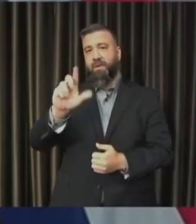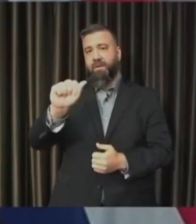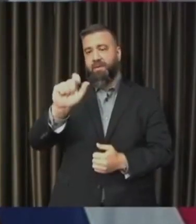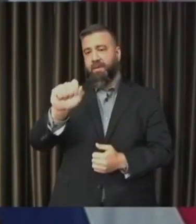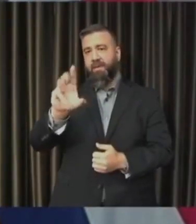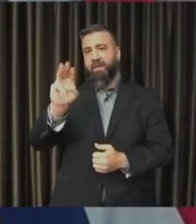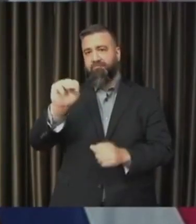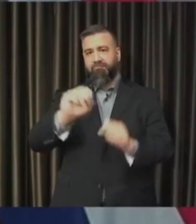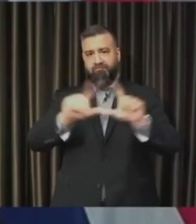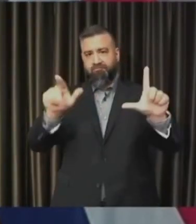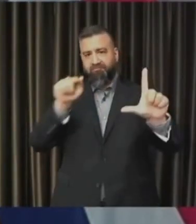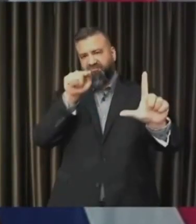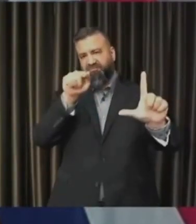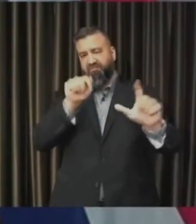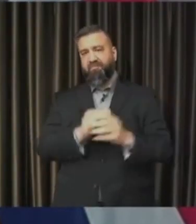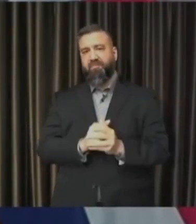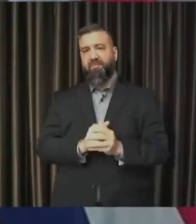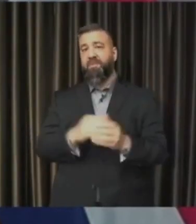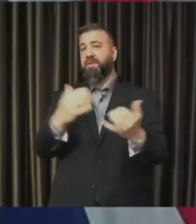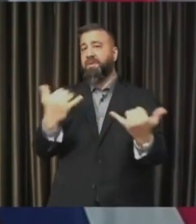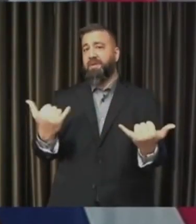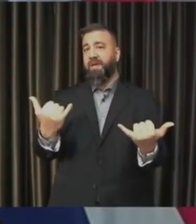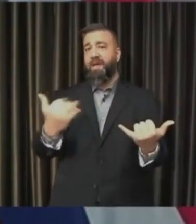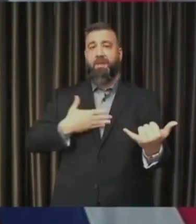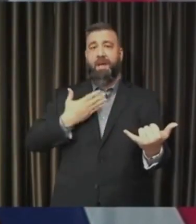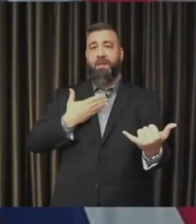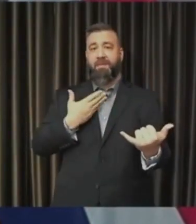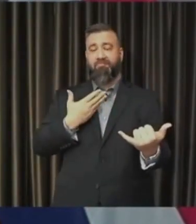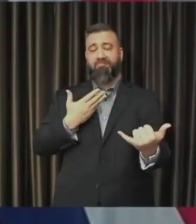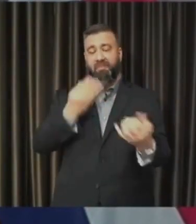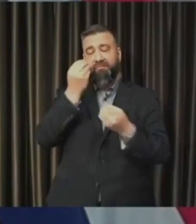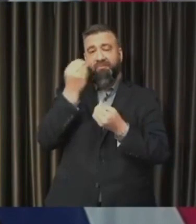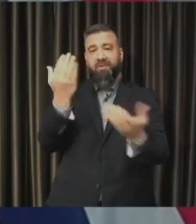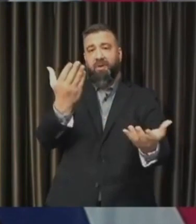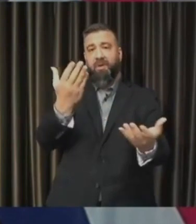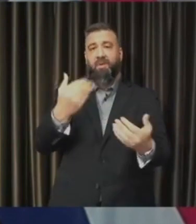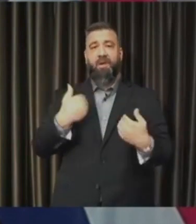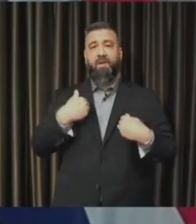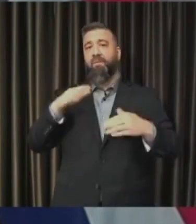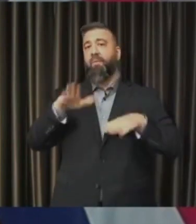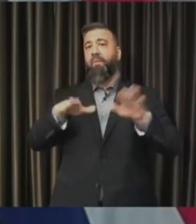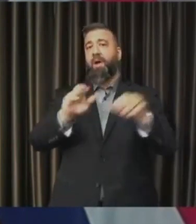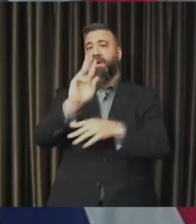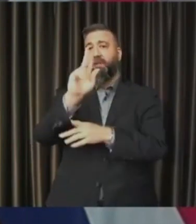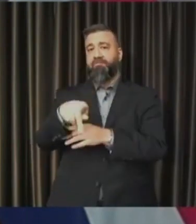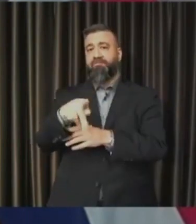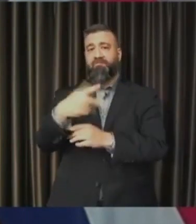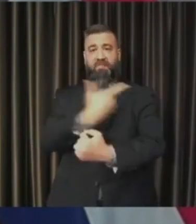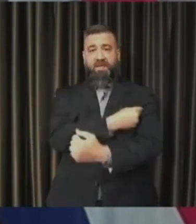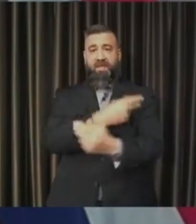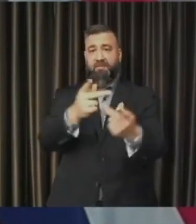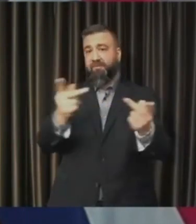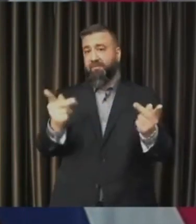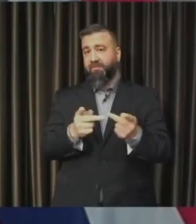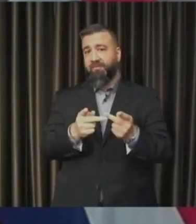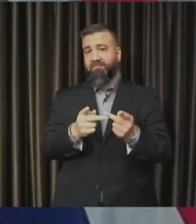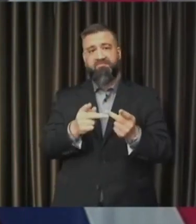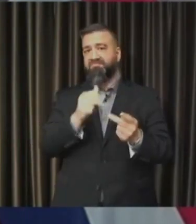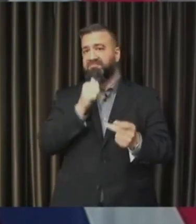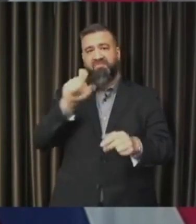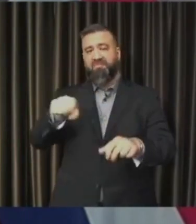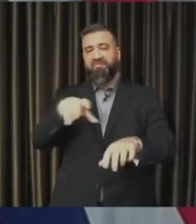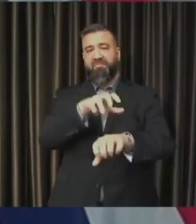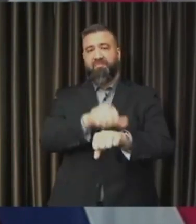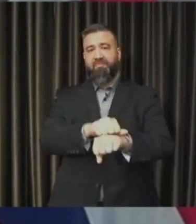Today I'm pleased to announce that we are offering our first walk-up vaccination sites with no appointments required. From 9 a.m. to